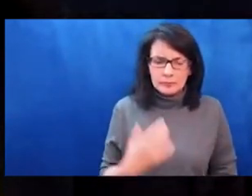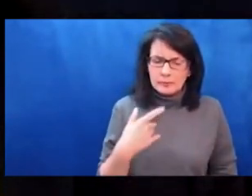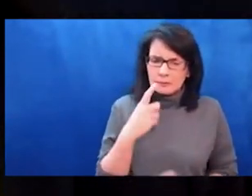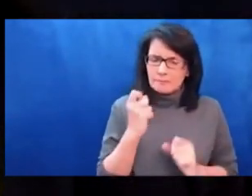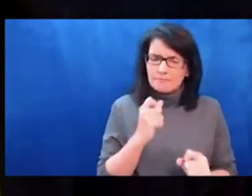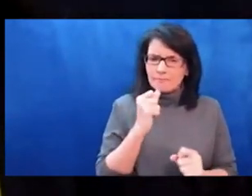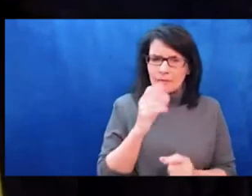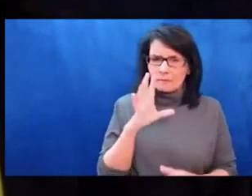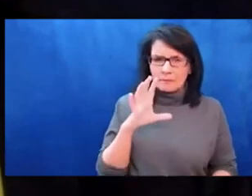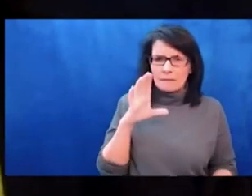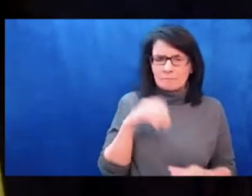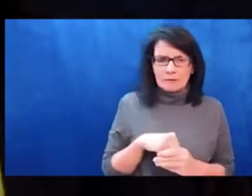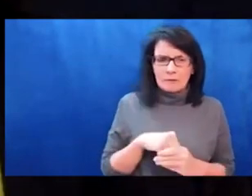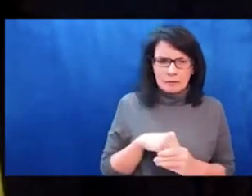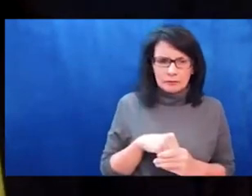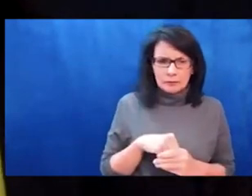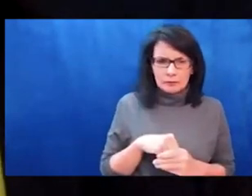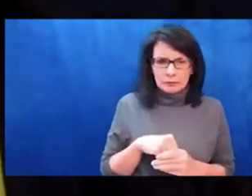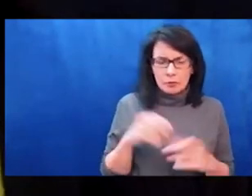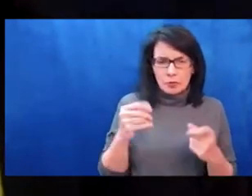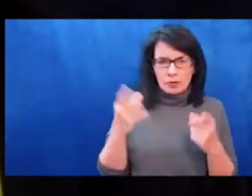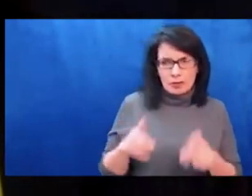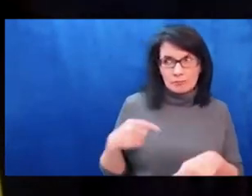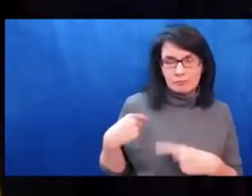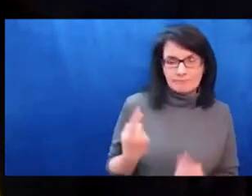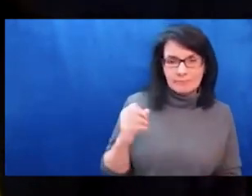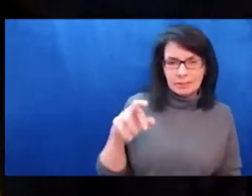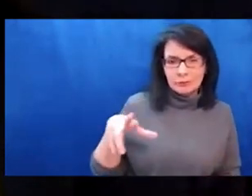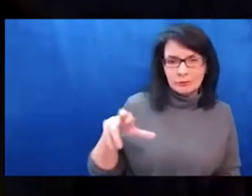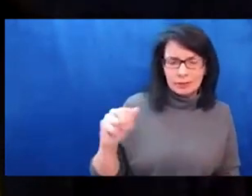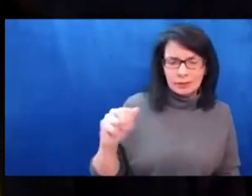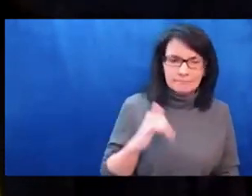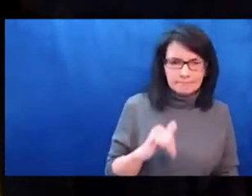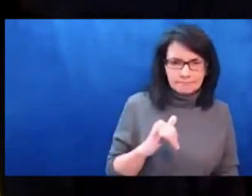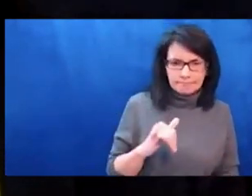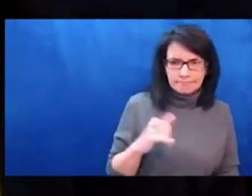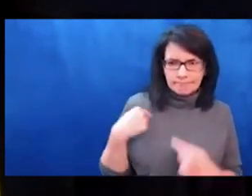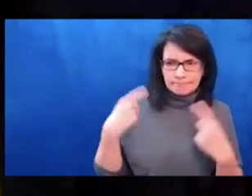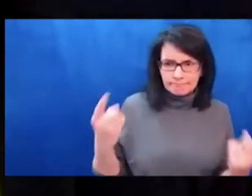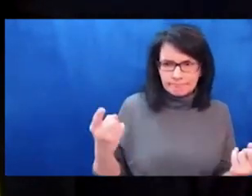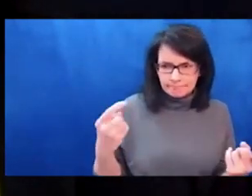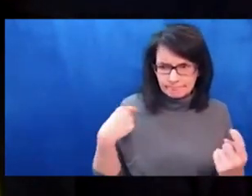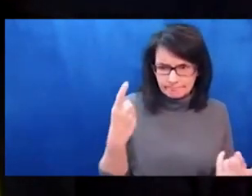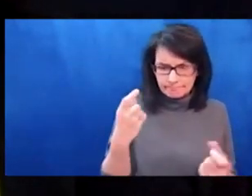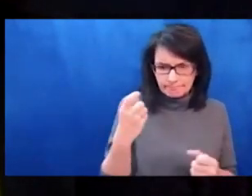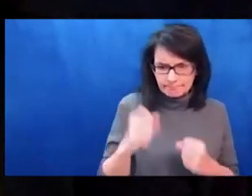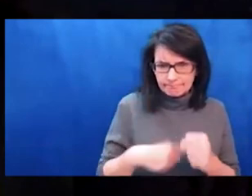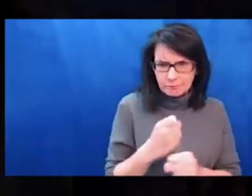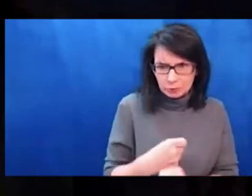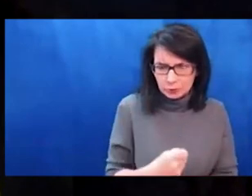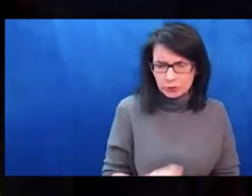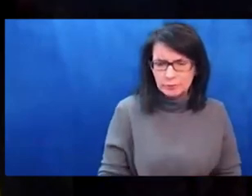maybe Larissa, if you can start us off, but I'll open it up to questions that you might have for each other.